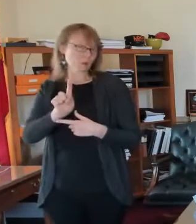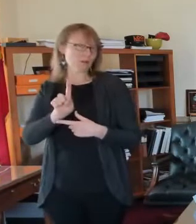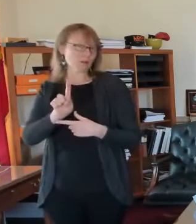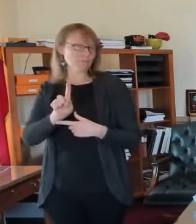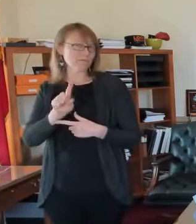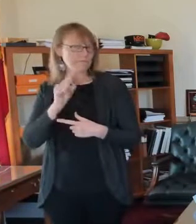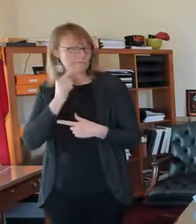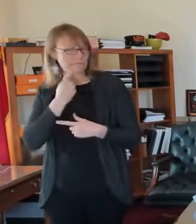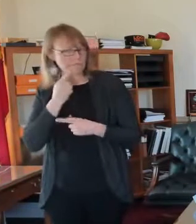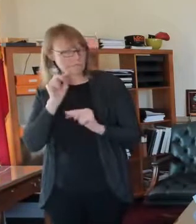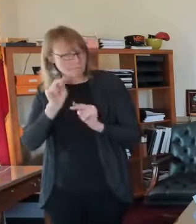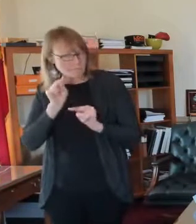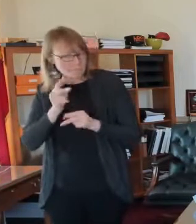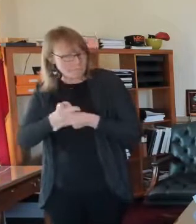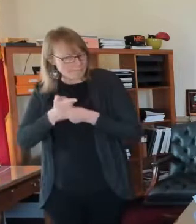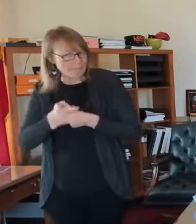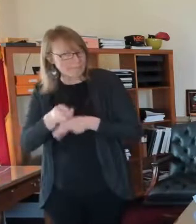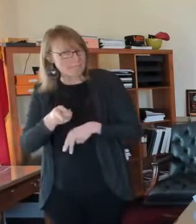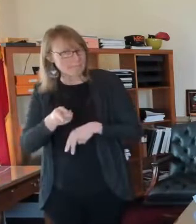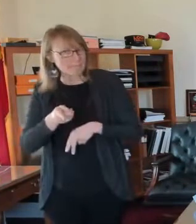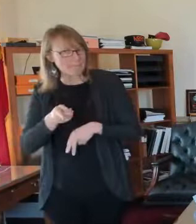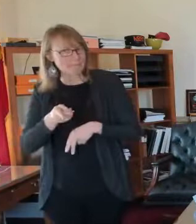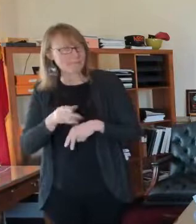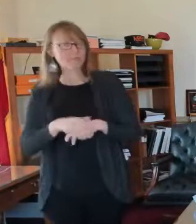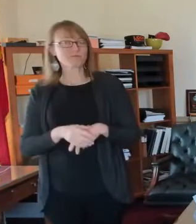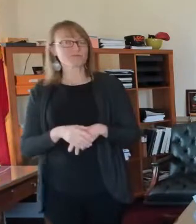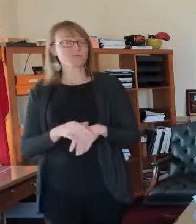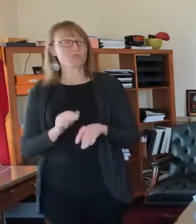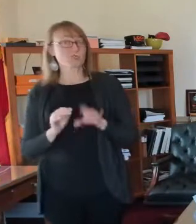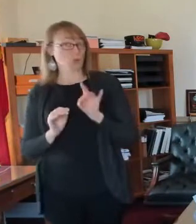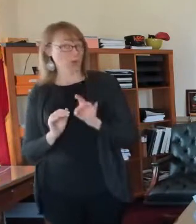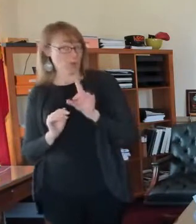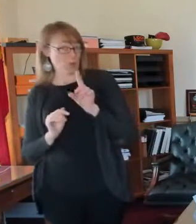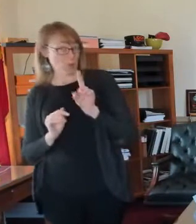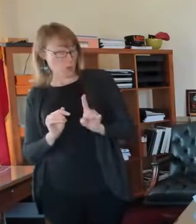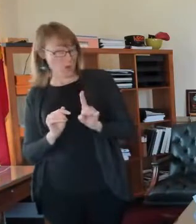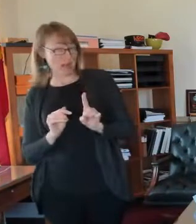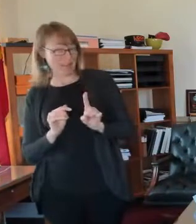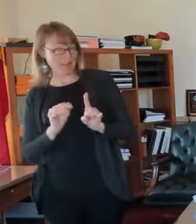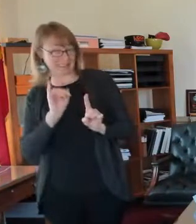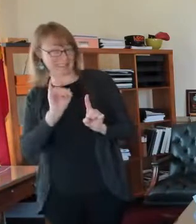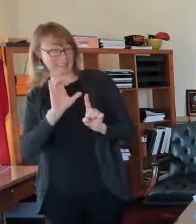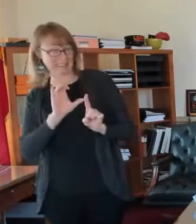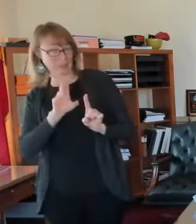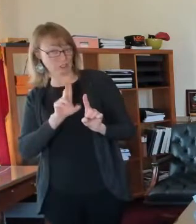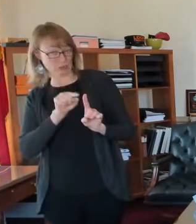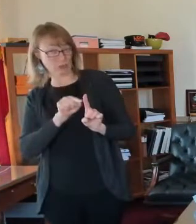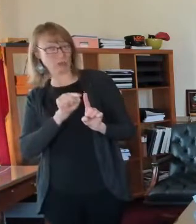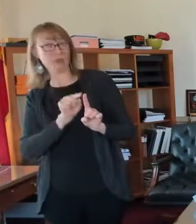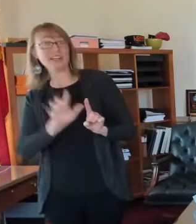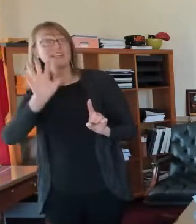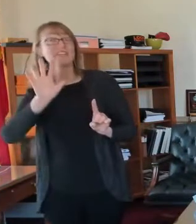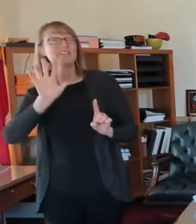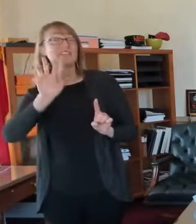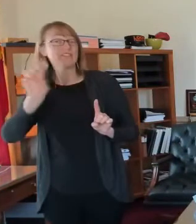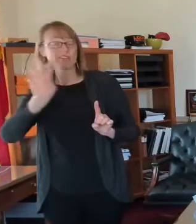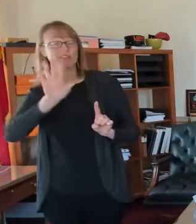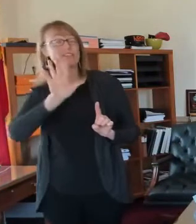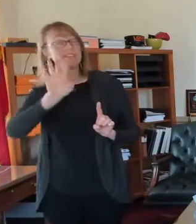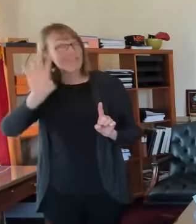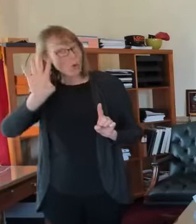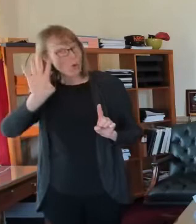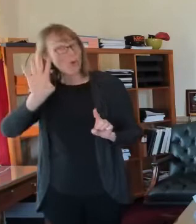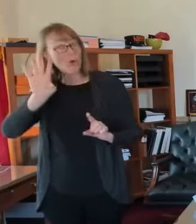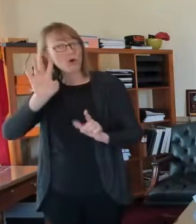are in the ICU. And of those 81, 54 are on ventilators. Uh,